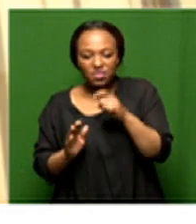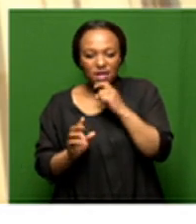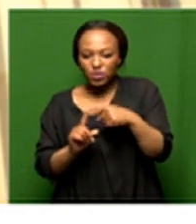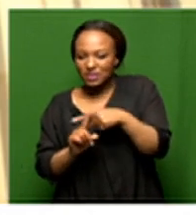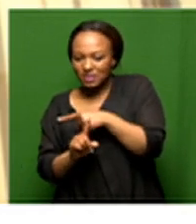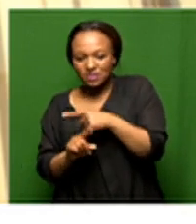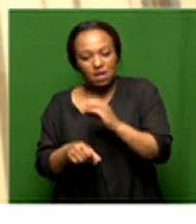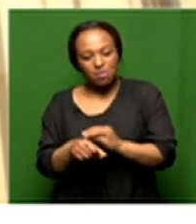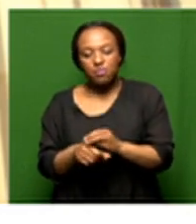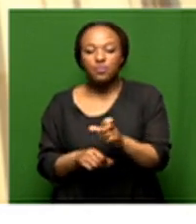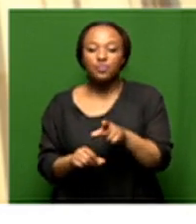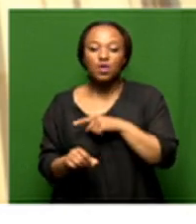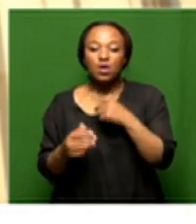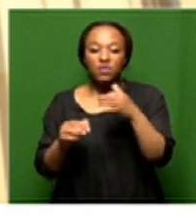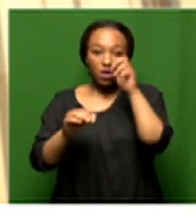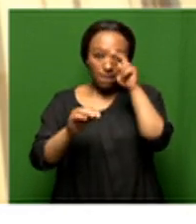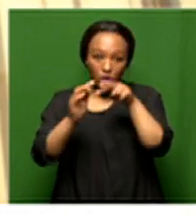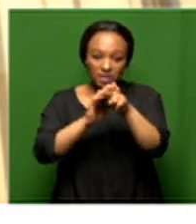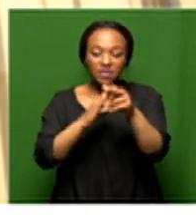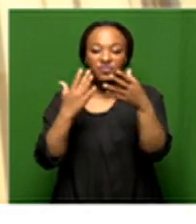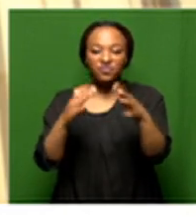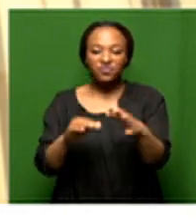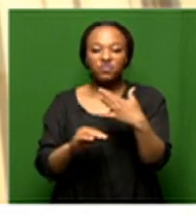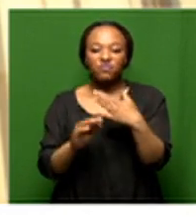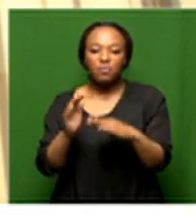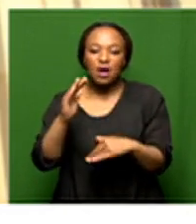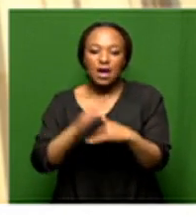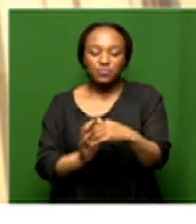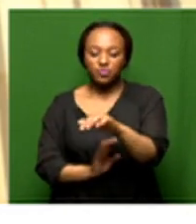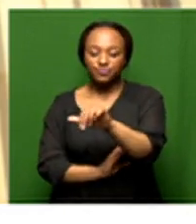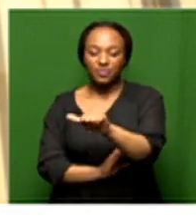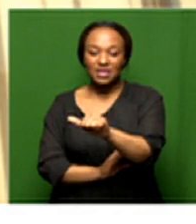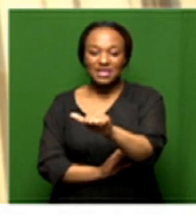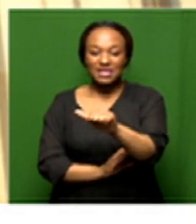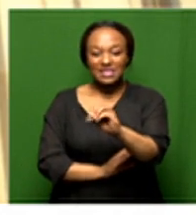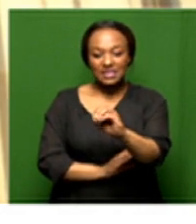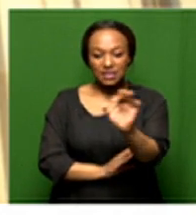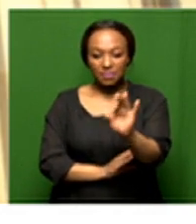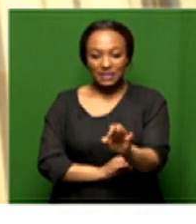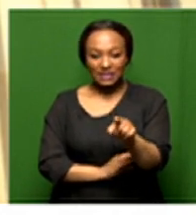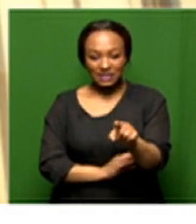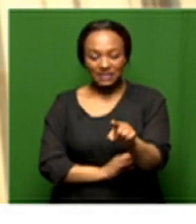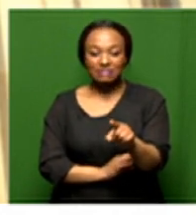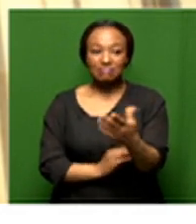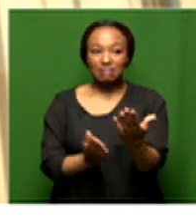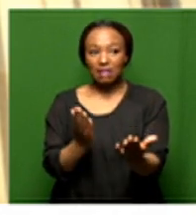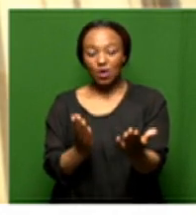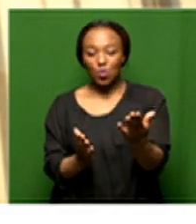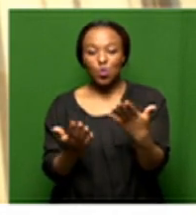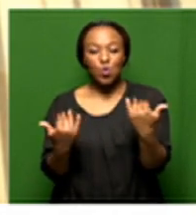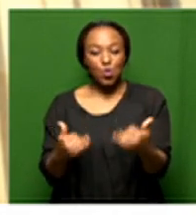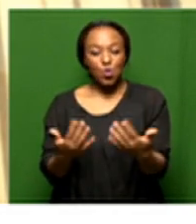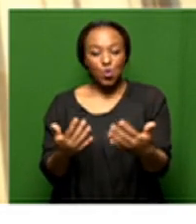i mean although there were projections about as we put it up to 65 percent i'm just saying just the sheer scale that now we are